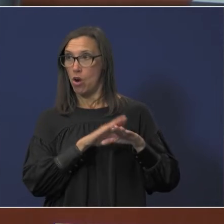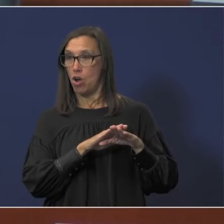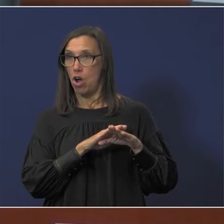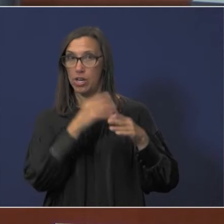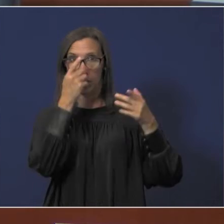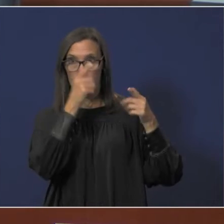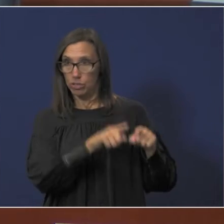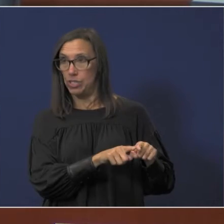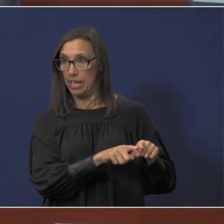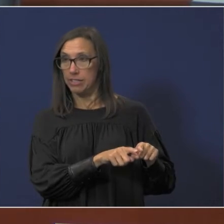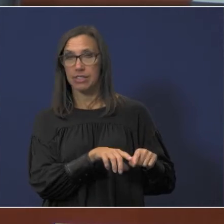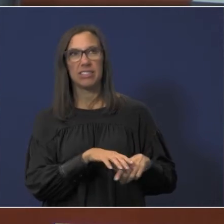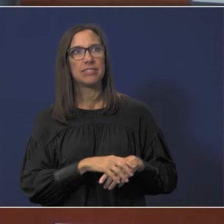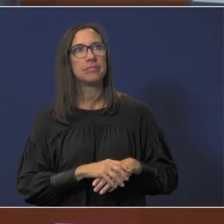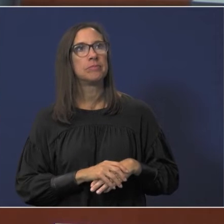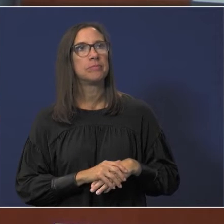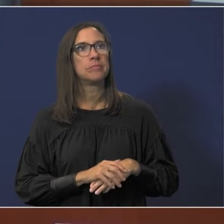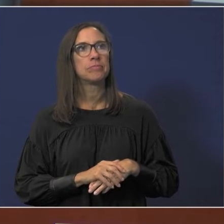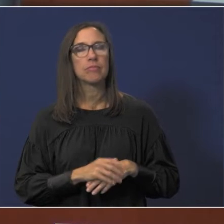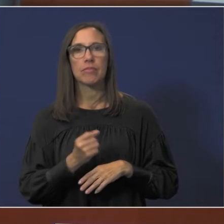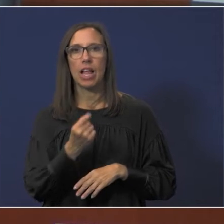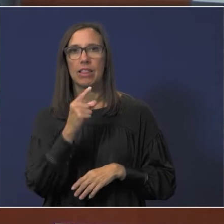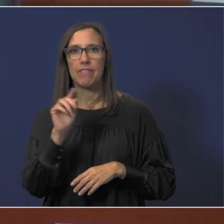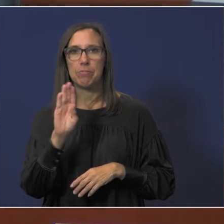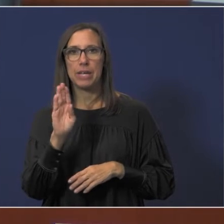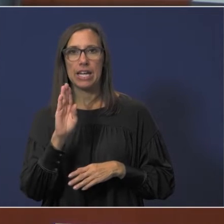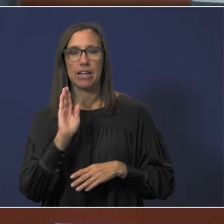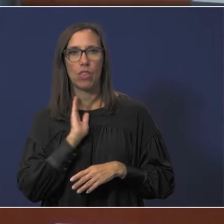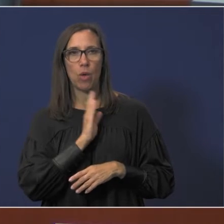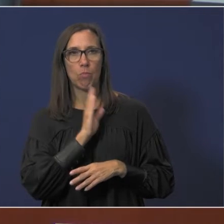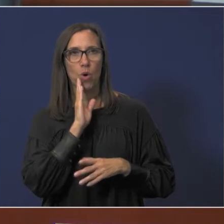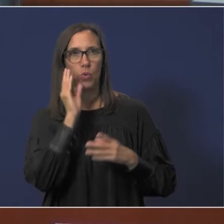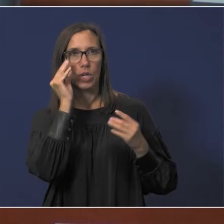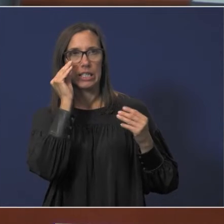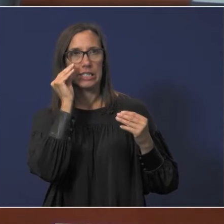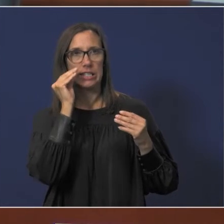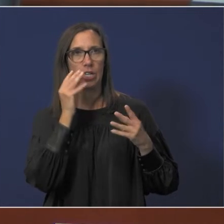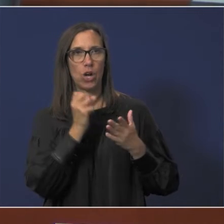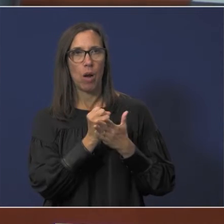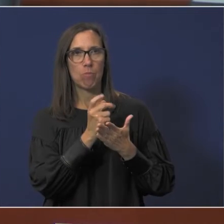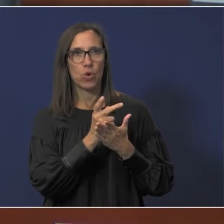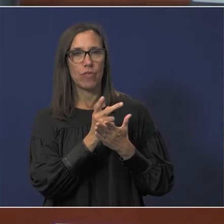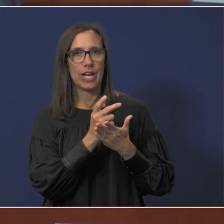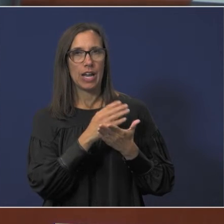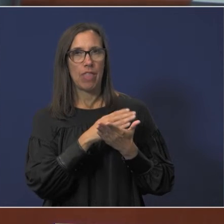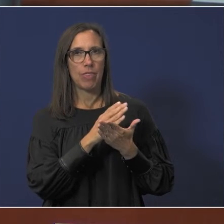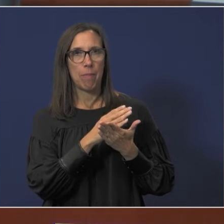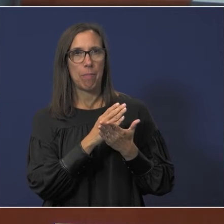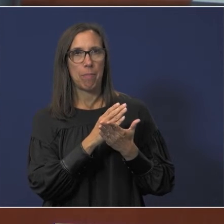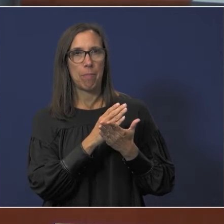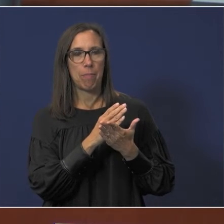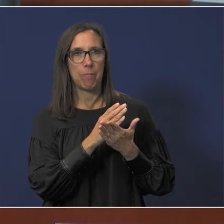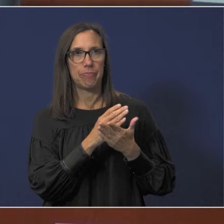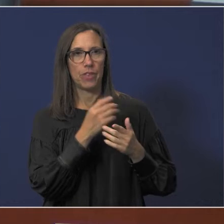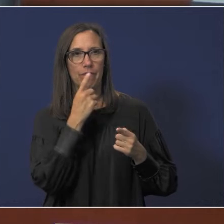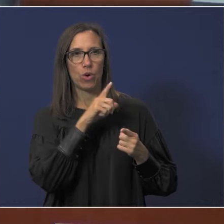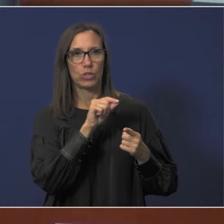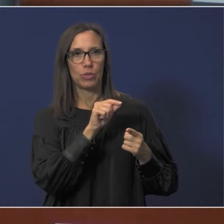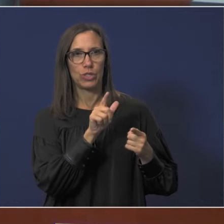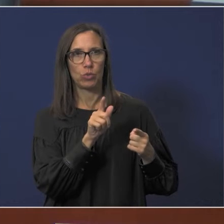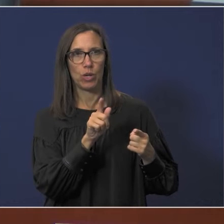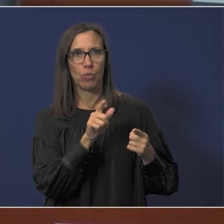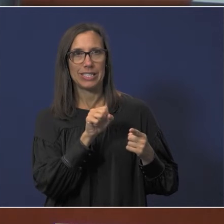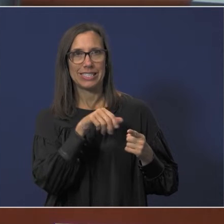uh 11b the board will consider approving the budget amendments for the period of july 1 2021 through